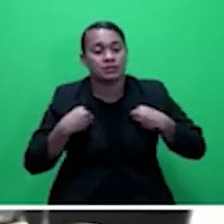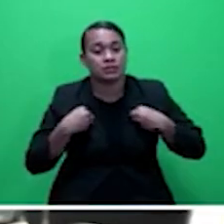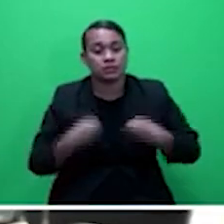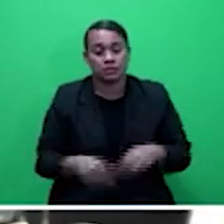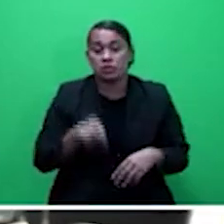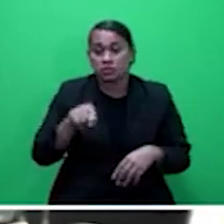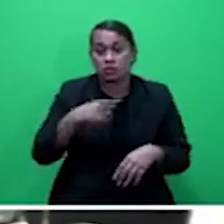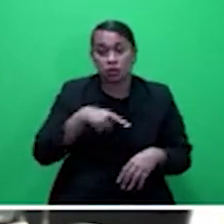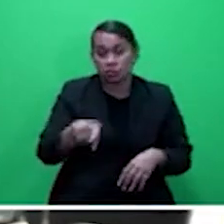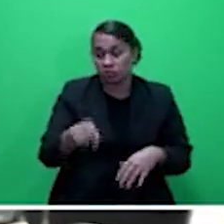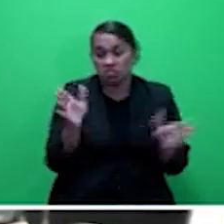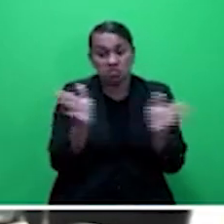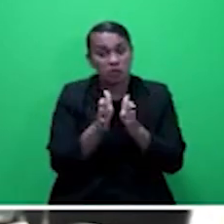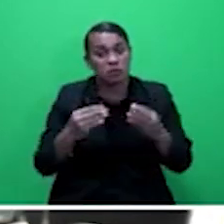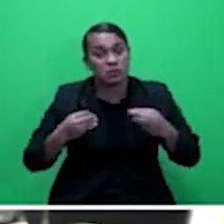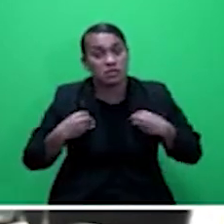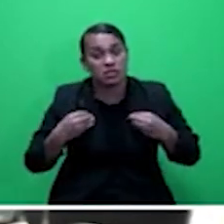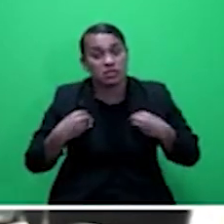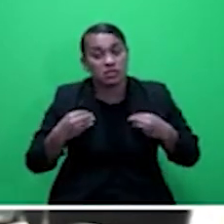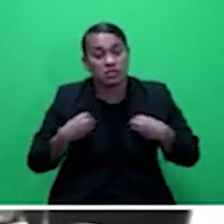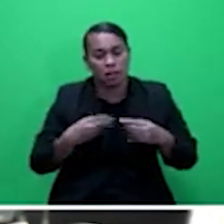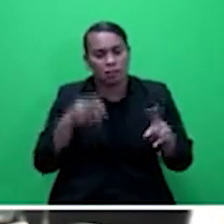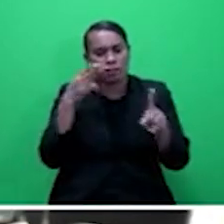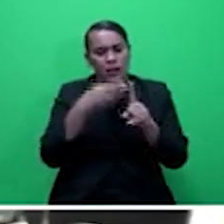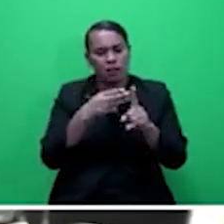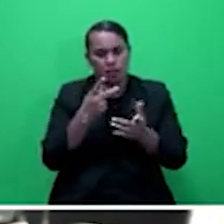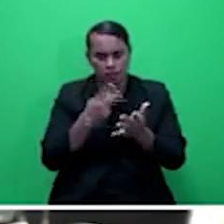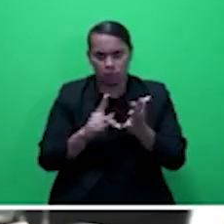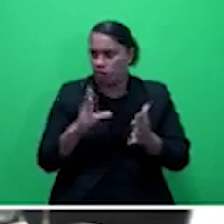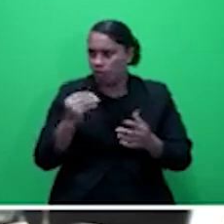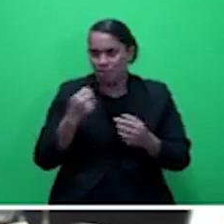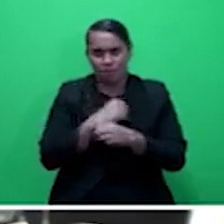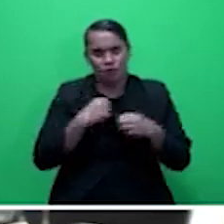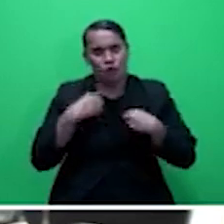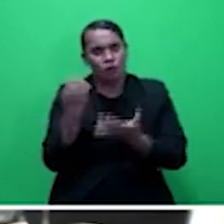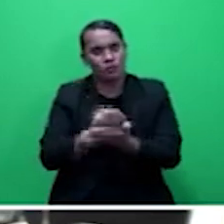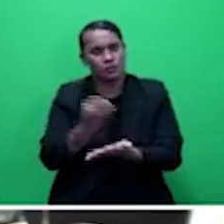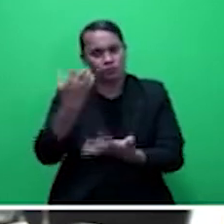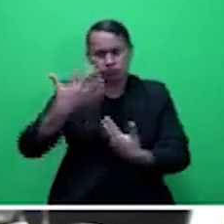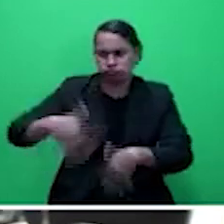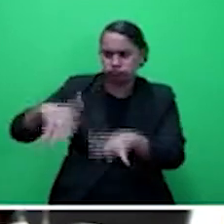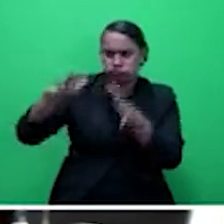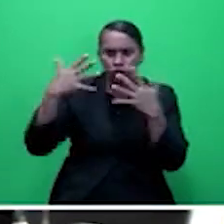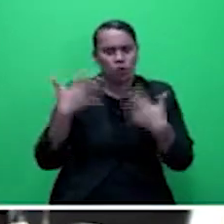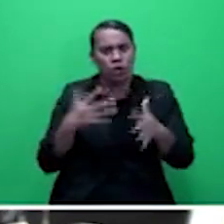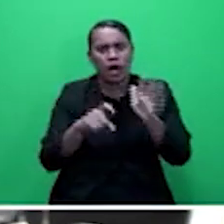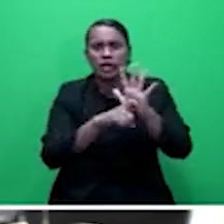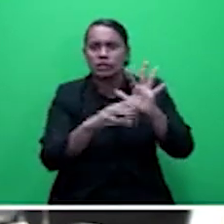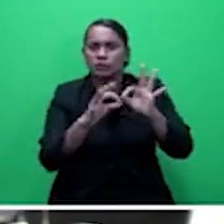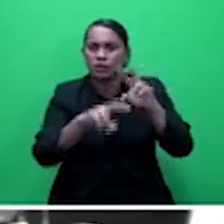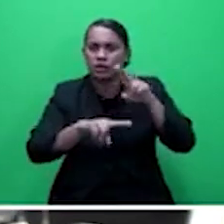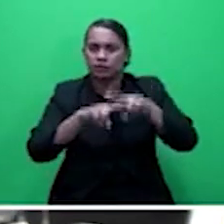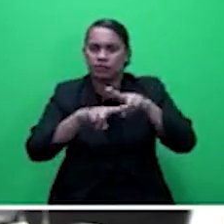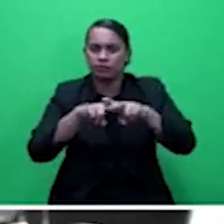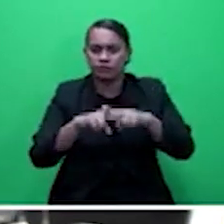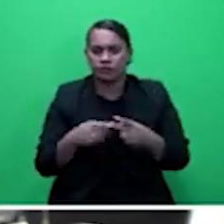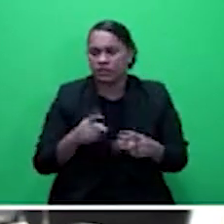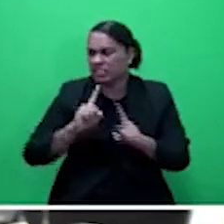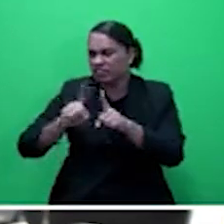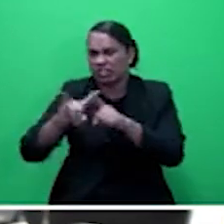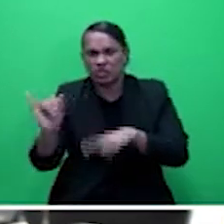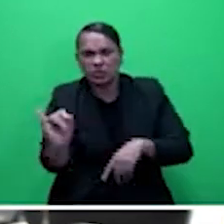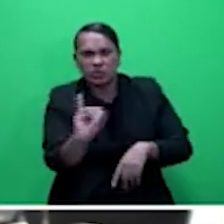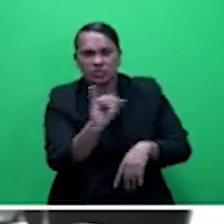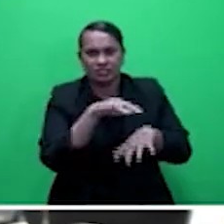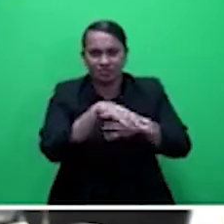economy. Mr. Speaker, sir, I'd like to applaud the RBF also and the insurance agencies in their efforts